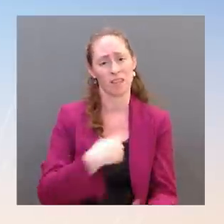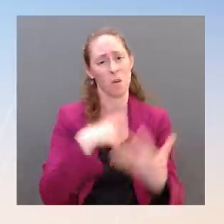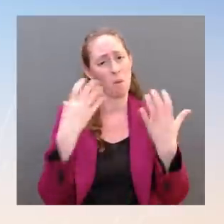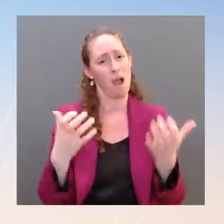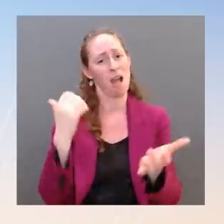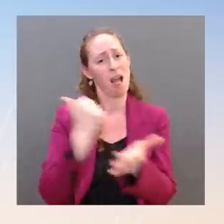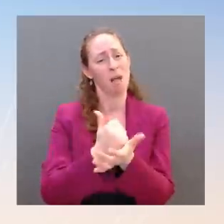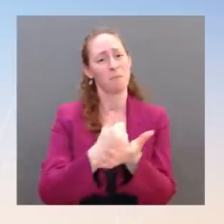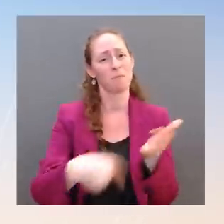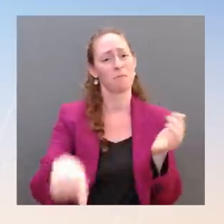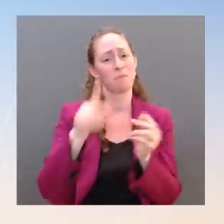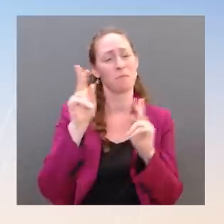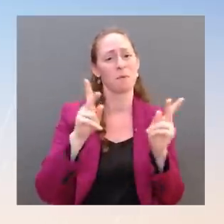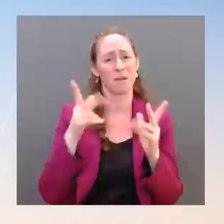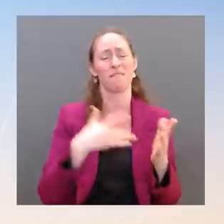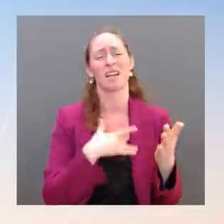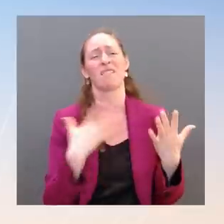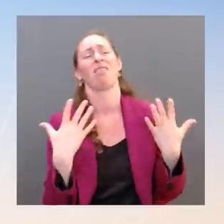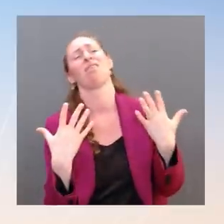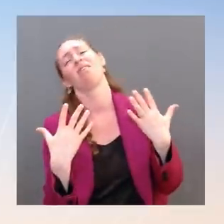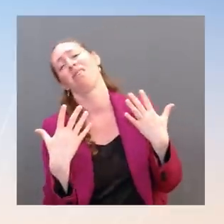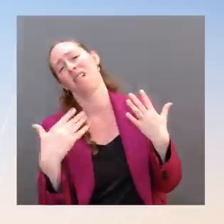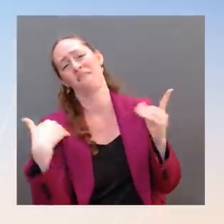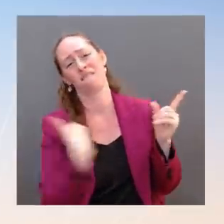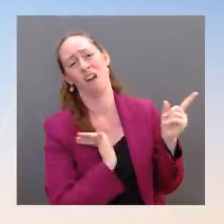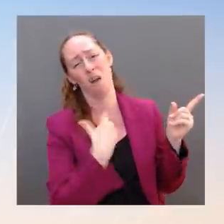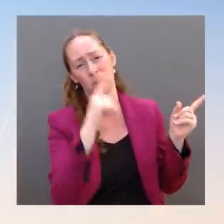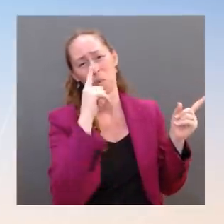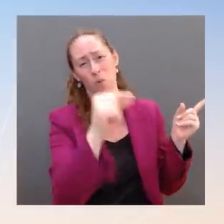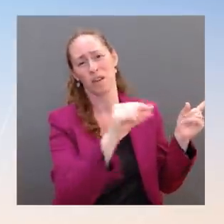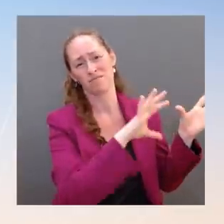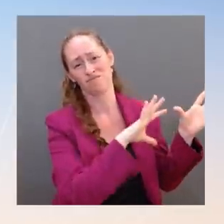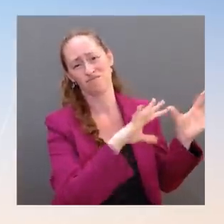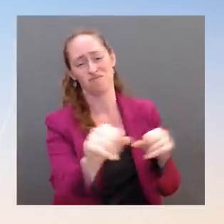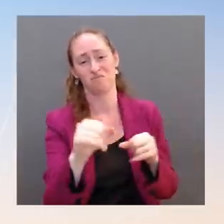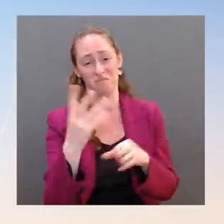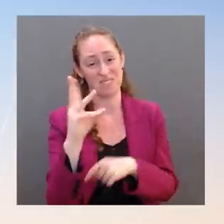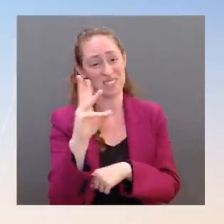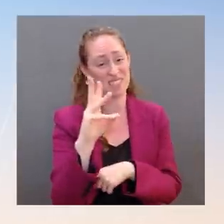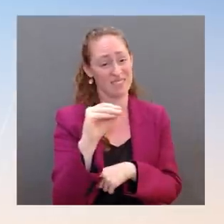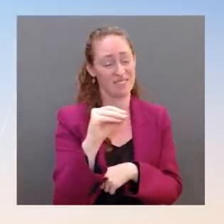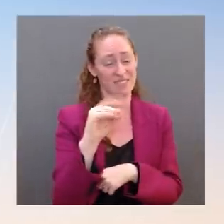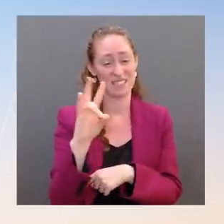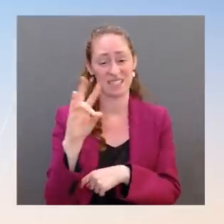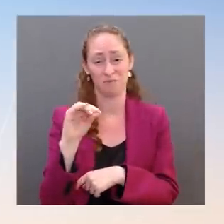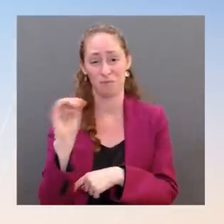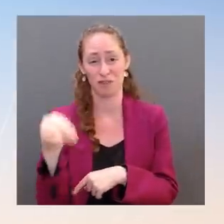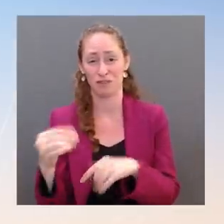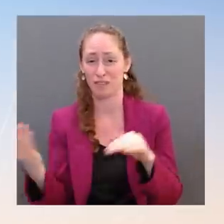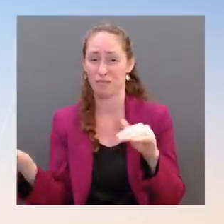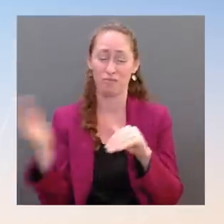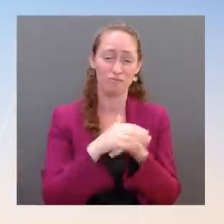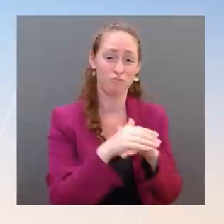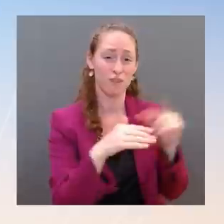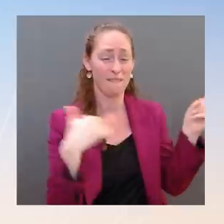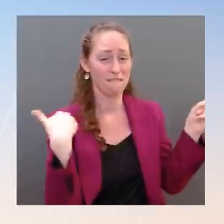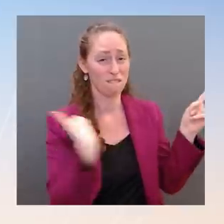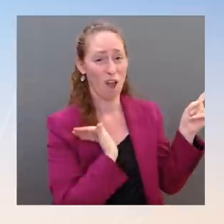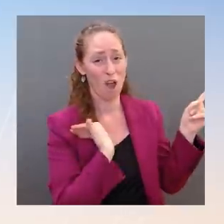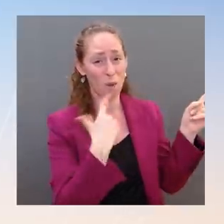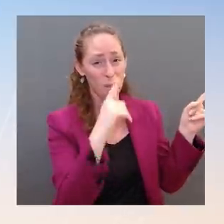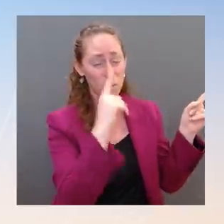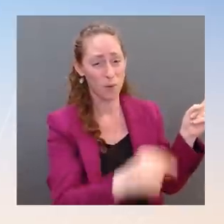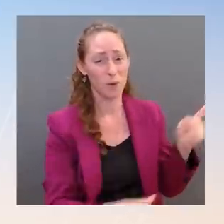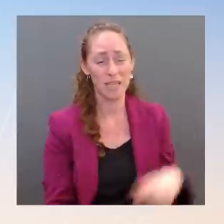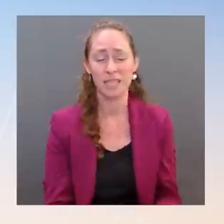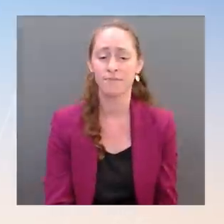percent of the current price hike that we have seen has come from Putin's aggression against Ukraine. The So the President announced this on March 31st, that